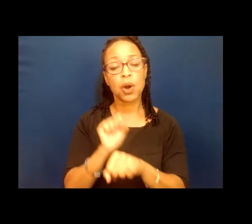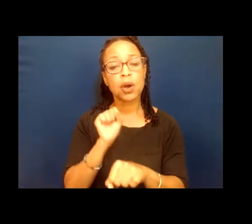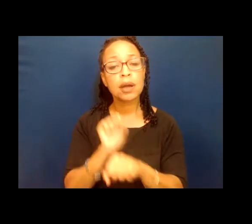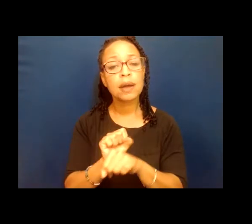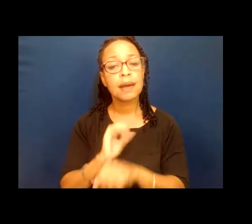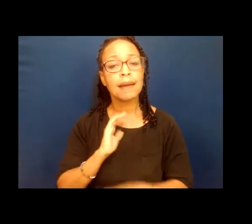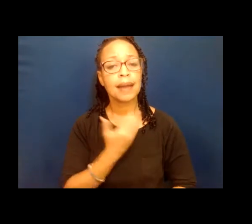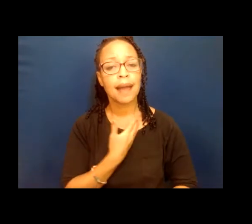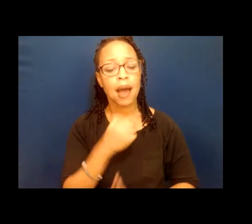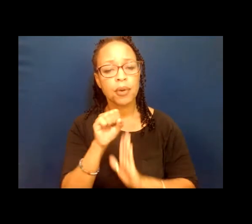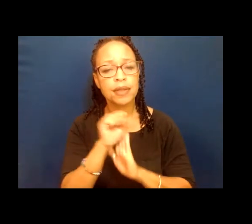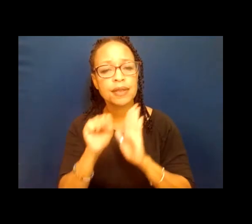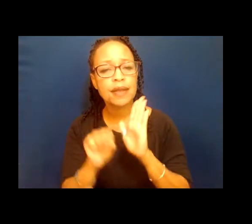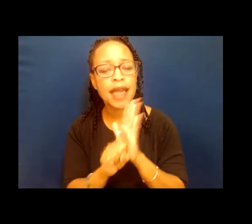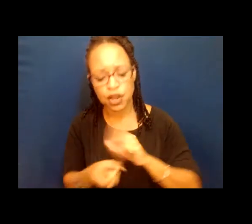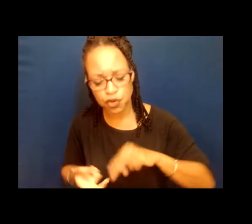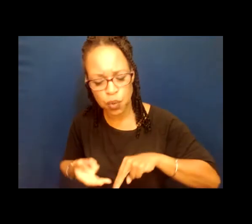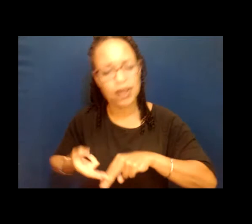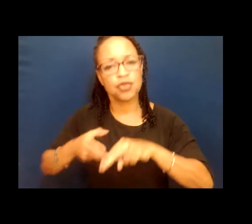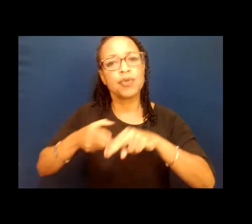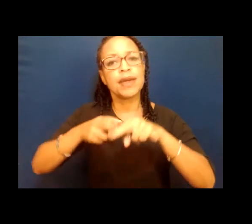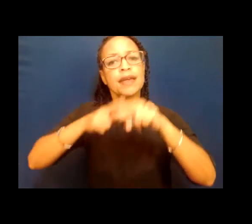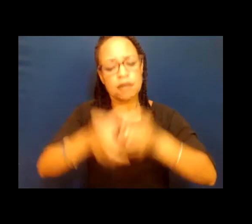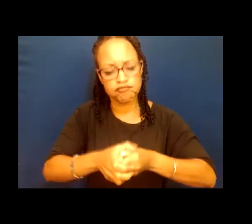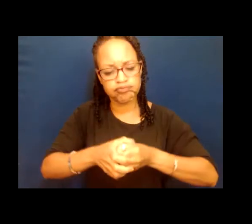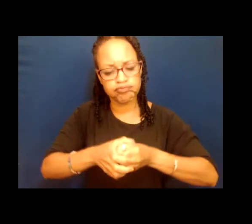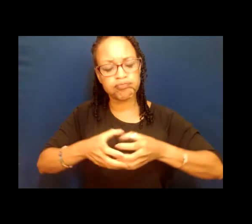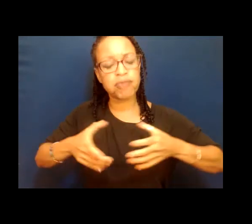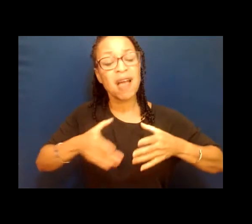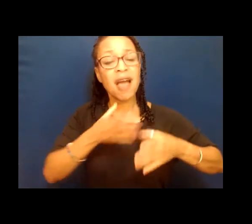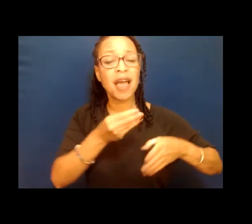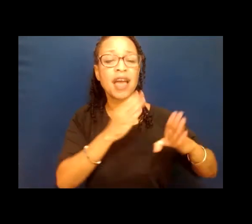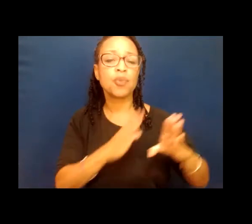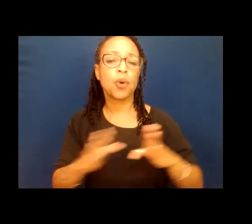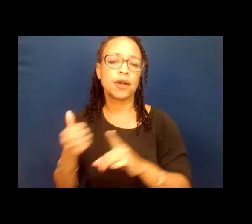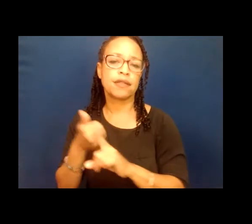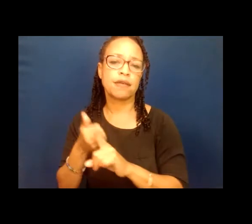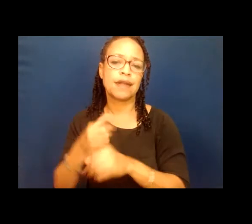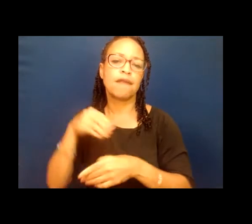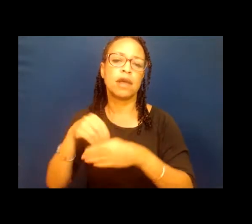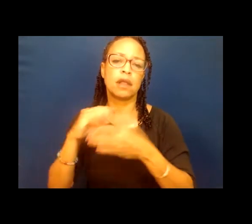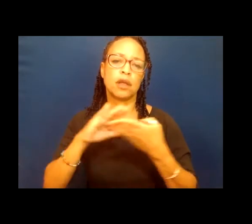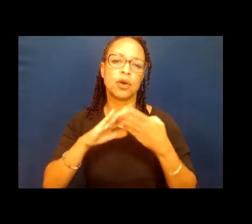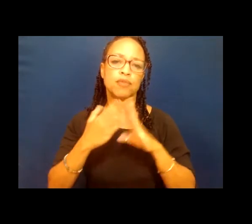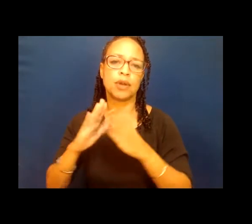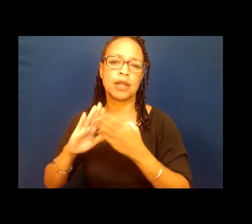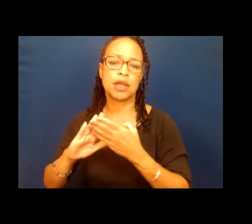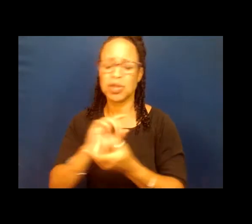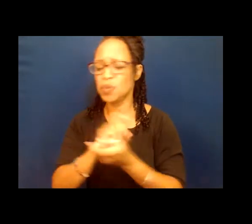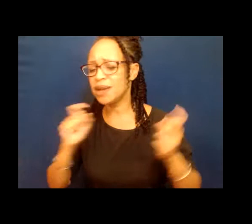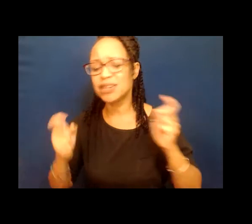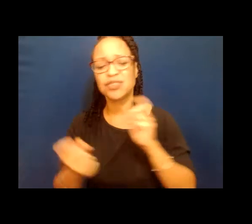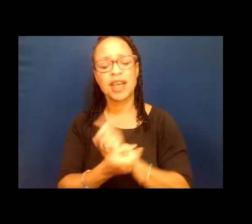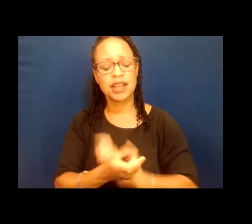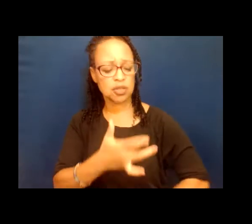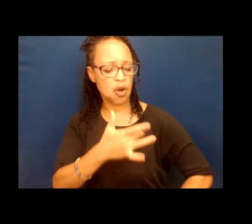aumentar nuestra capacidad y organizarnos en la comunidad para cambiar los corazones y la mente de los votantes. Así es